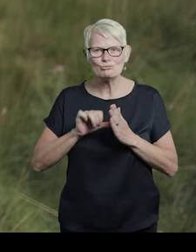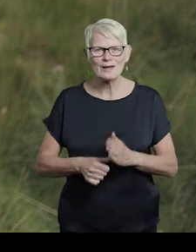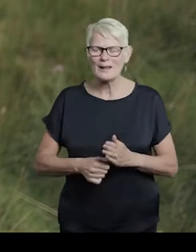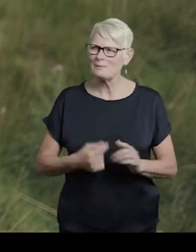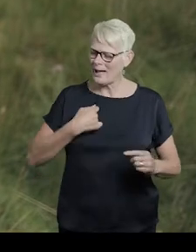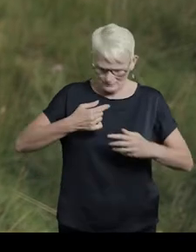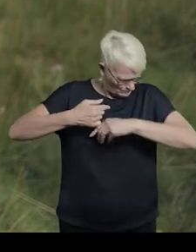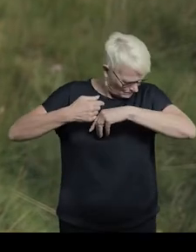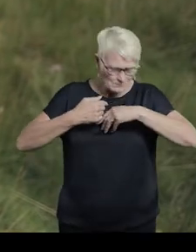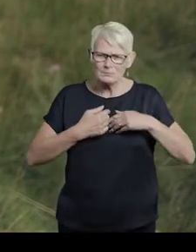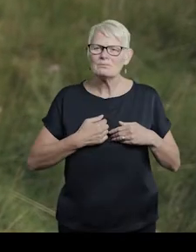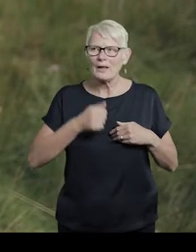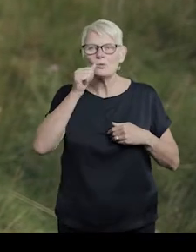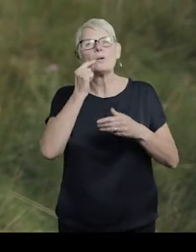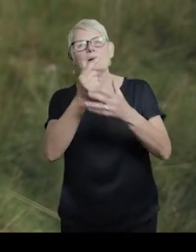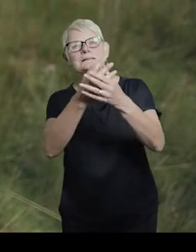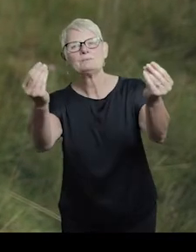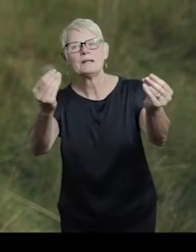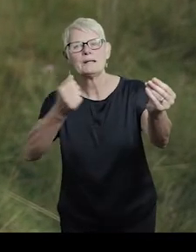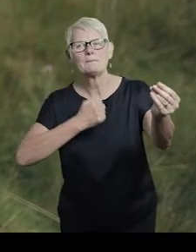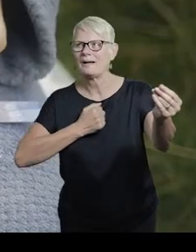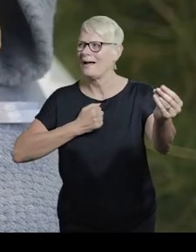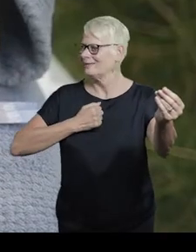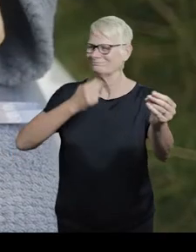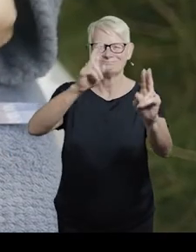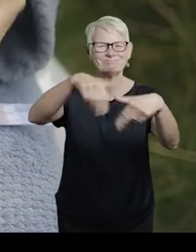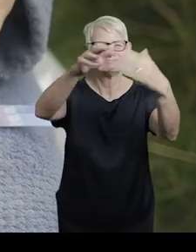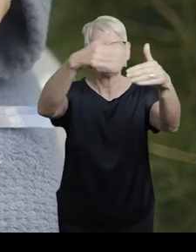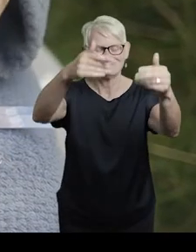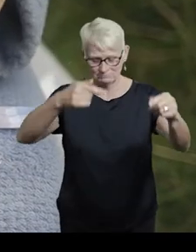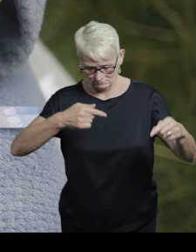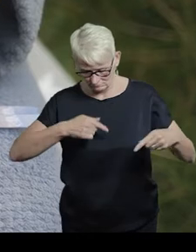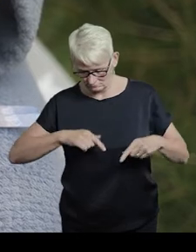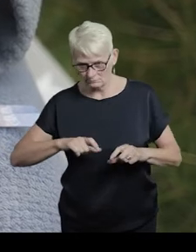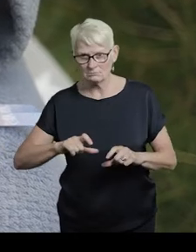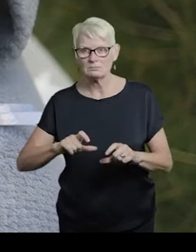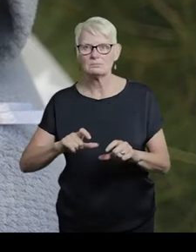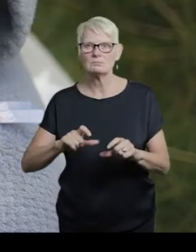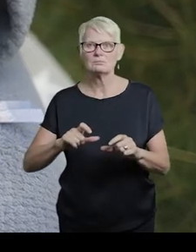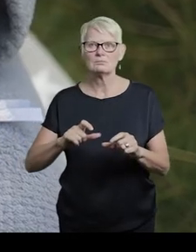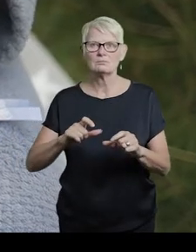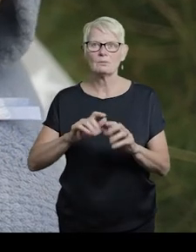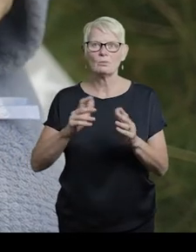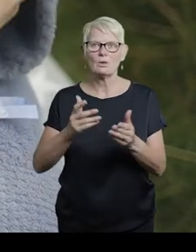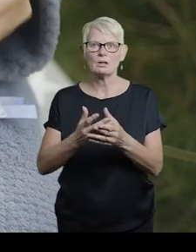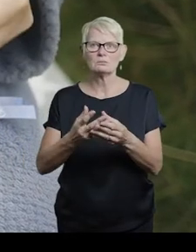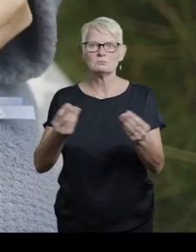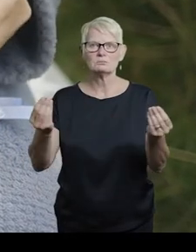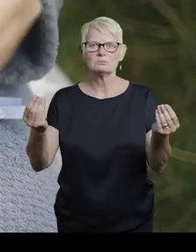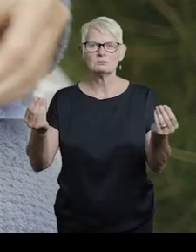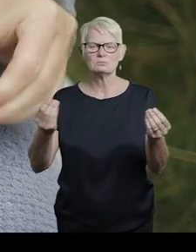me exist. When I have disappeared from the world, when my mark on the world is faded, all my grip on the world has